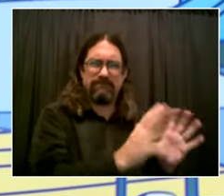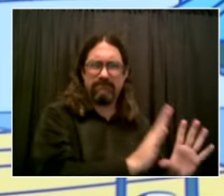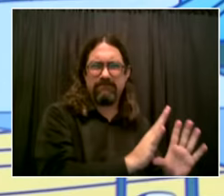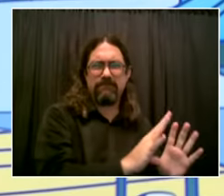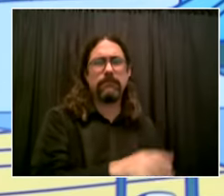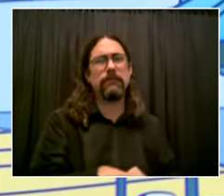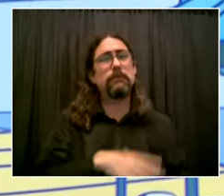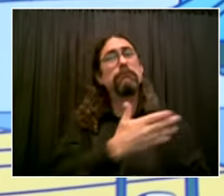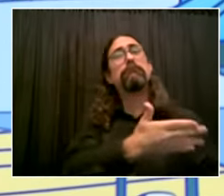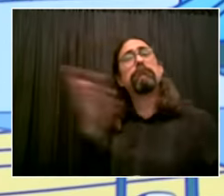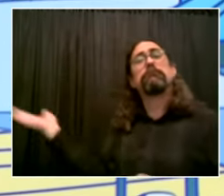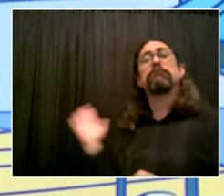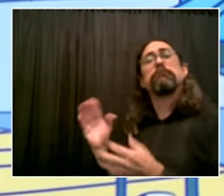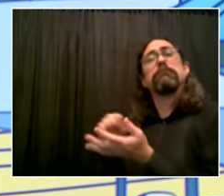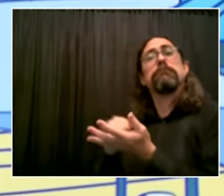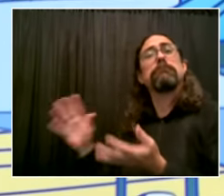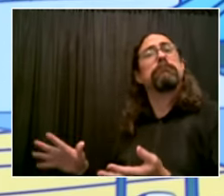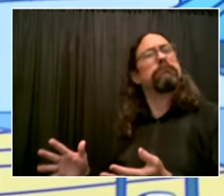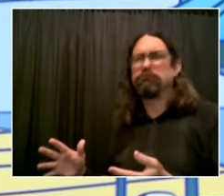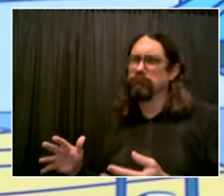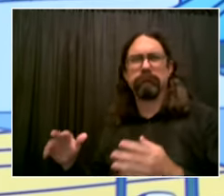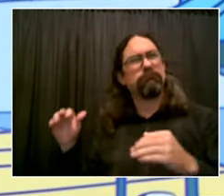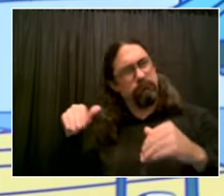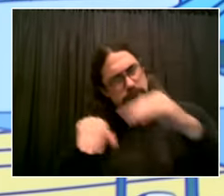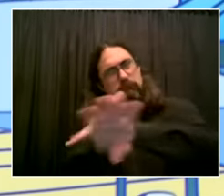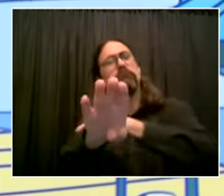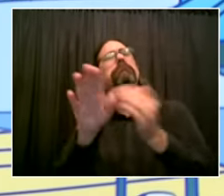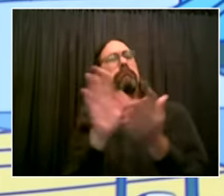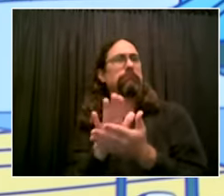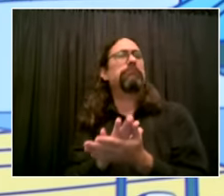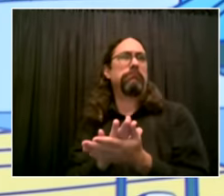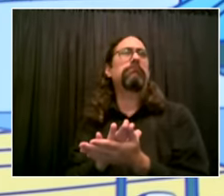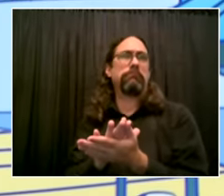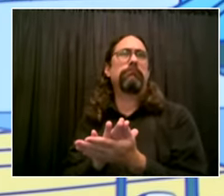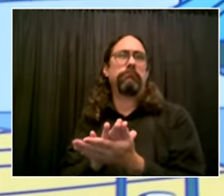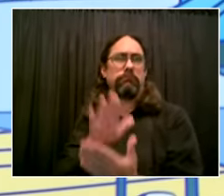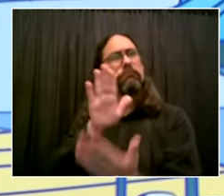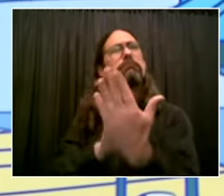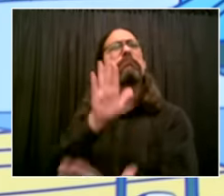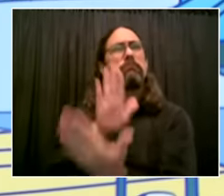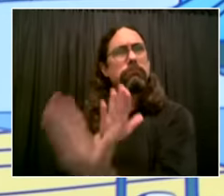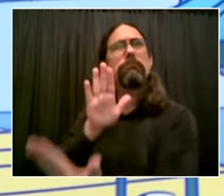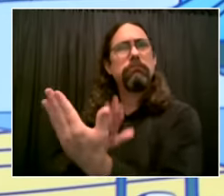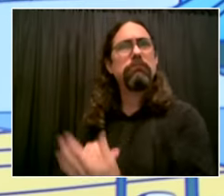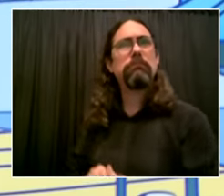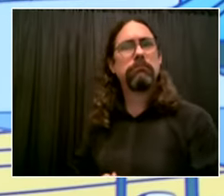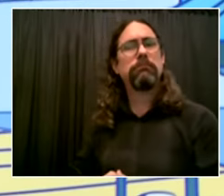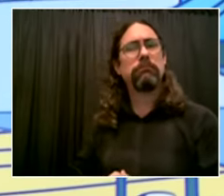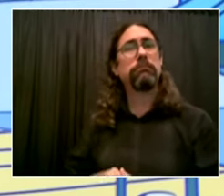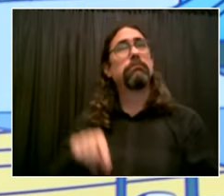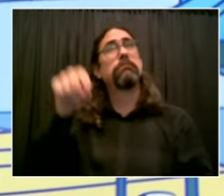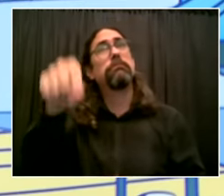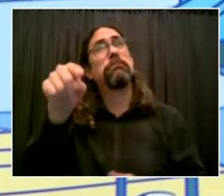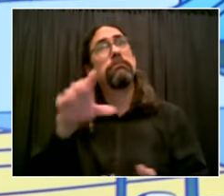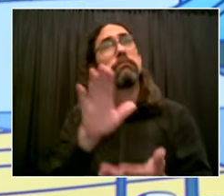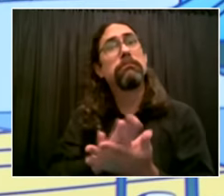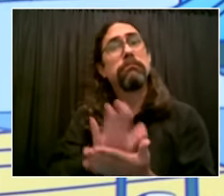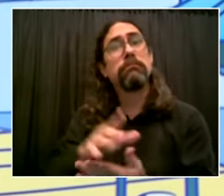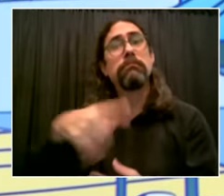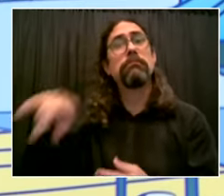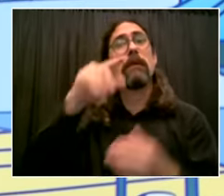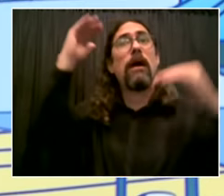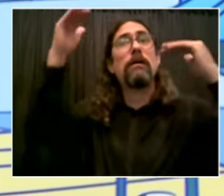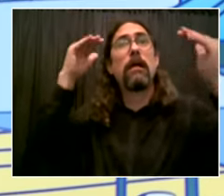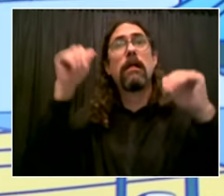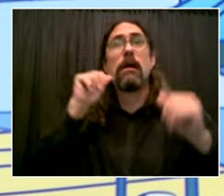all the adults and obviously a huge uh vaccine effort for kids 12 and up that's been very very successful so far that's